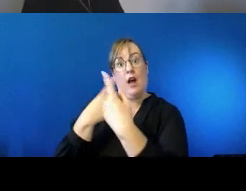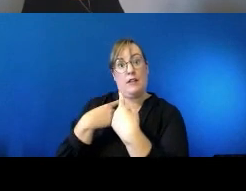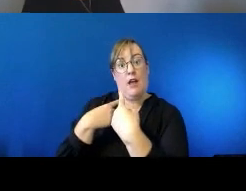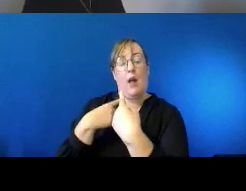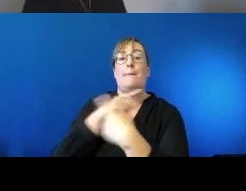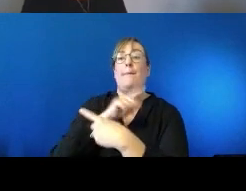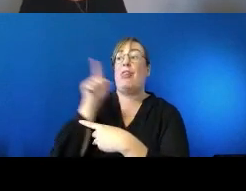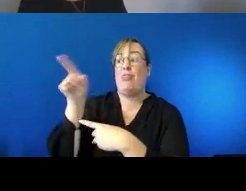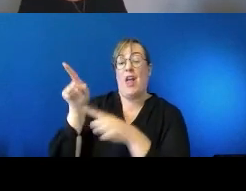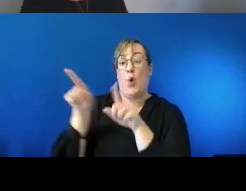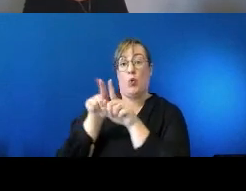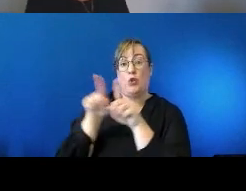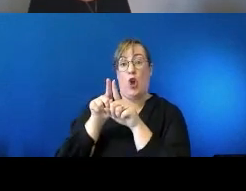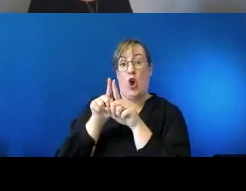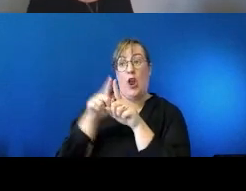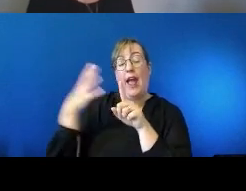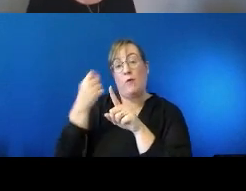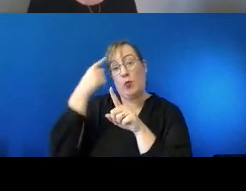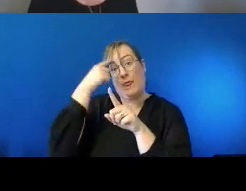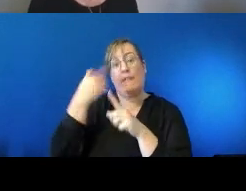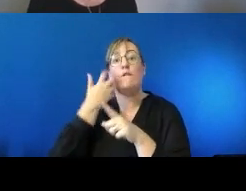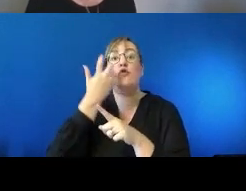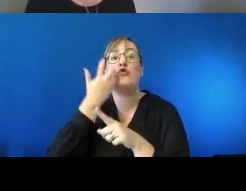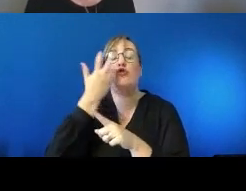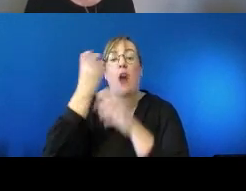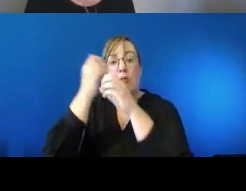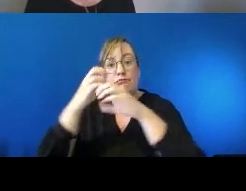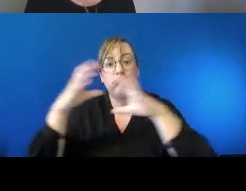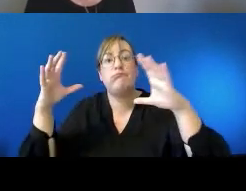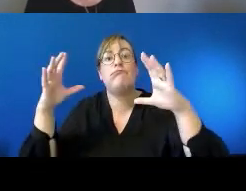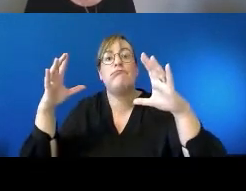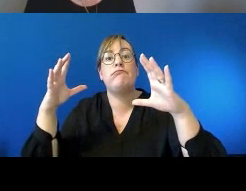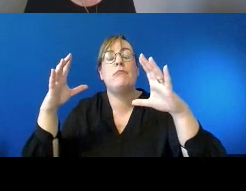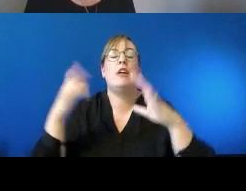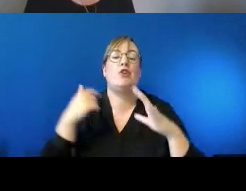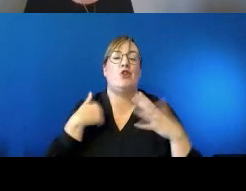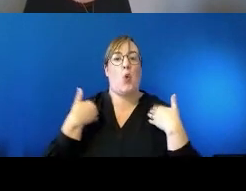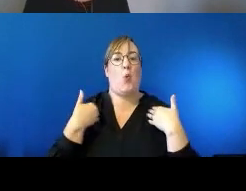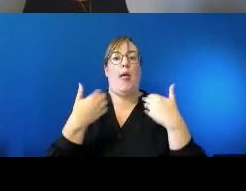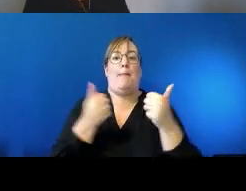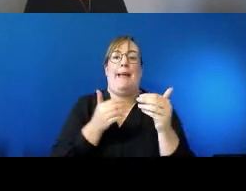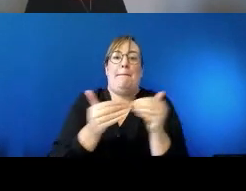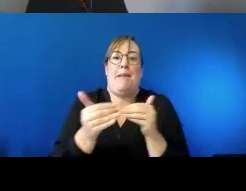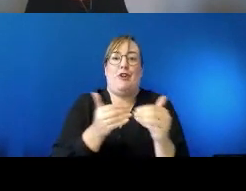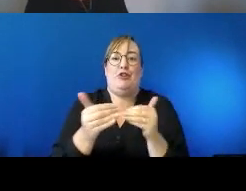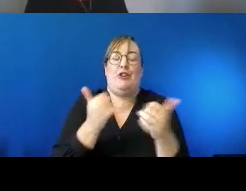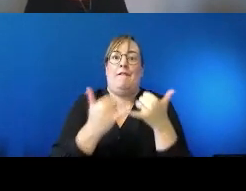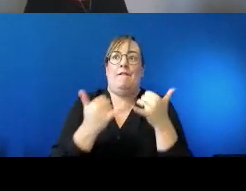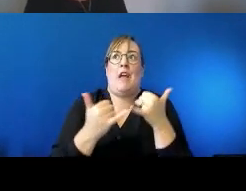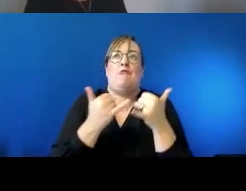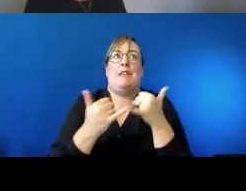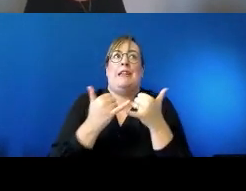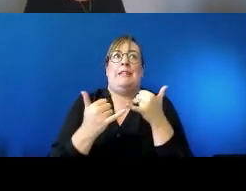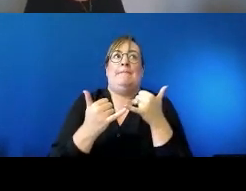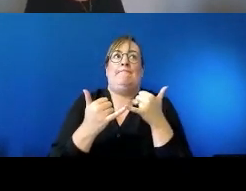for uh thinking longer term so the well-being budget is a quite a topical thing uh dan and